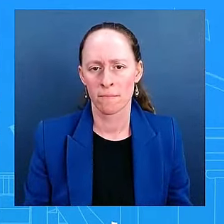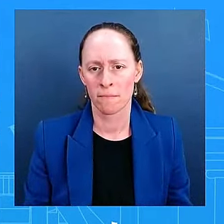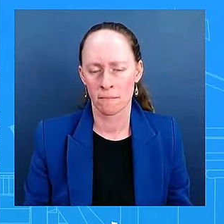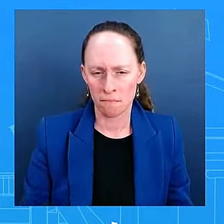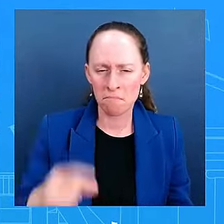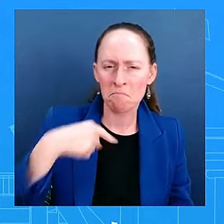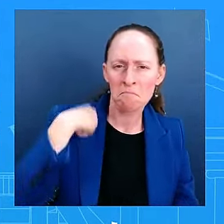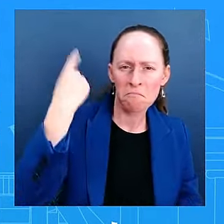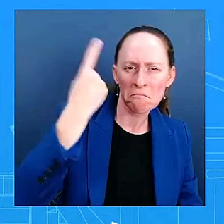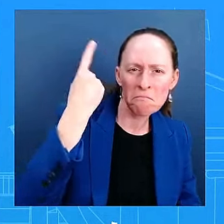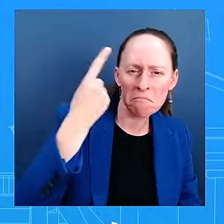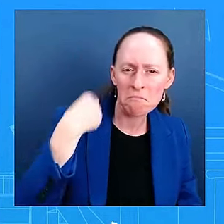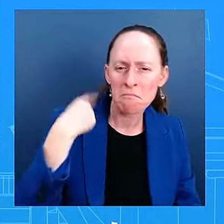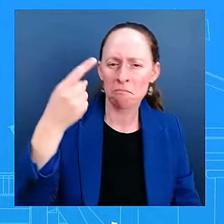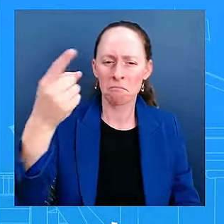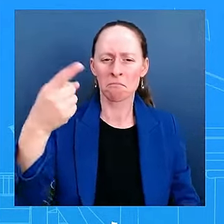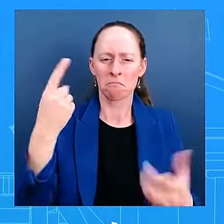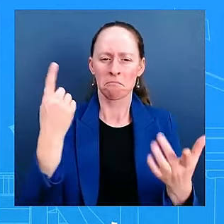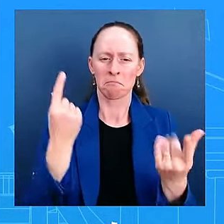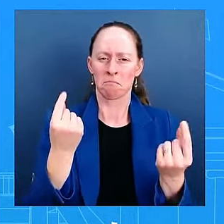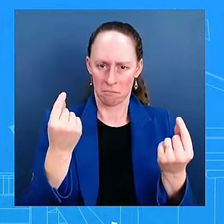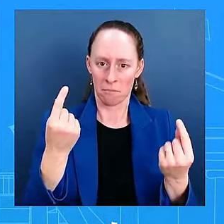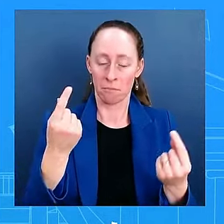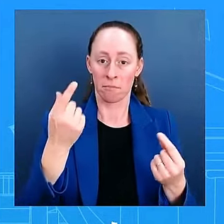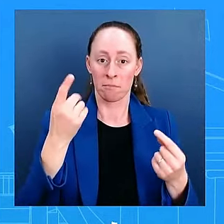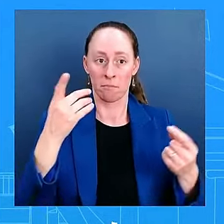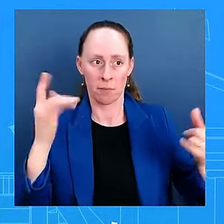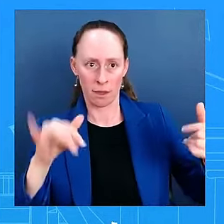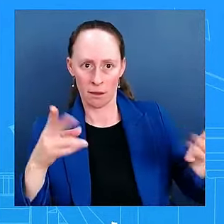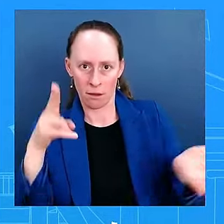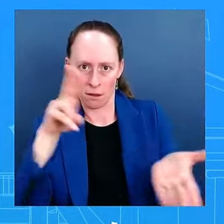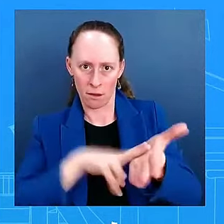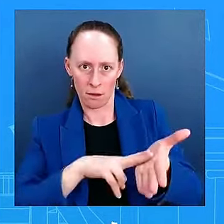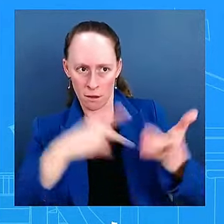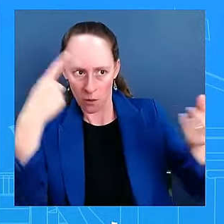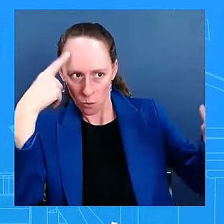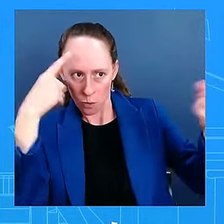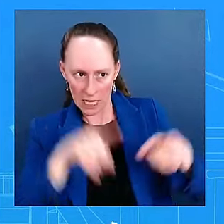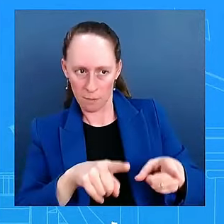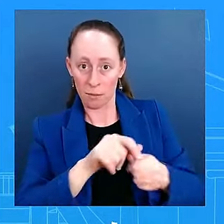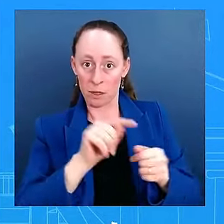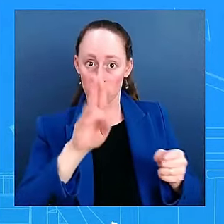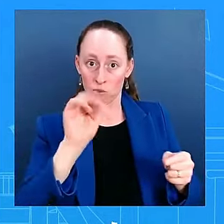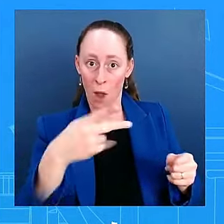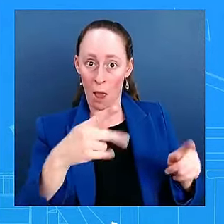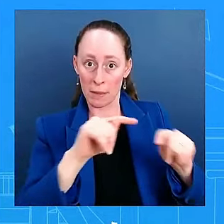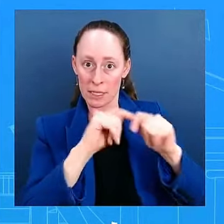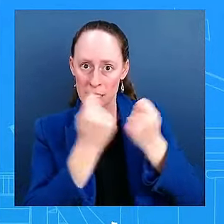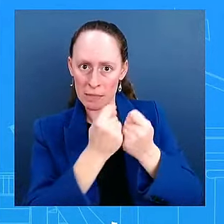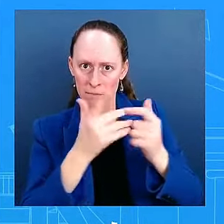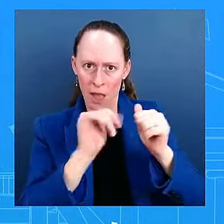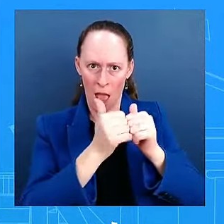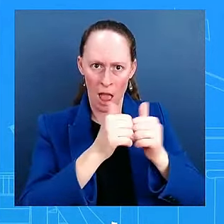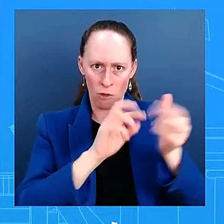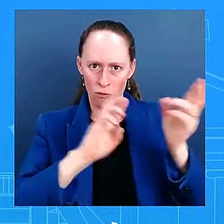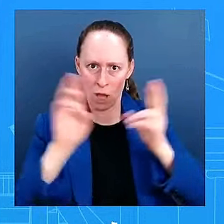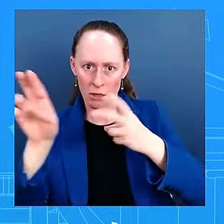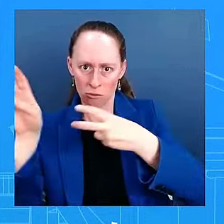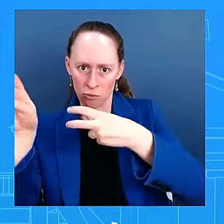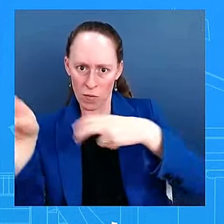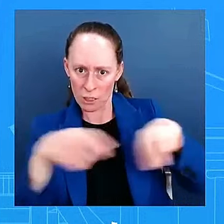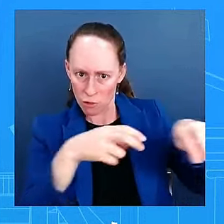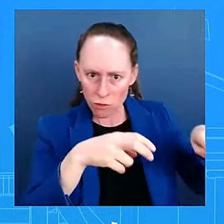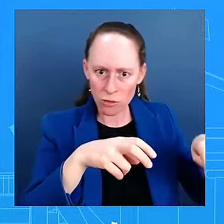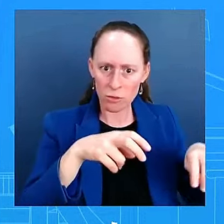coming up? I was talking about the transition and how that there's two MOUs that are related to the Transition